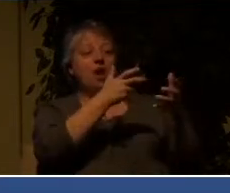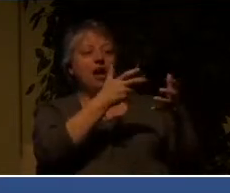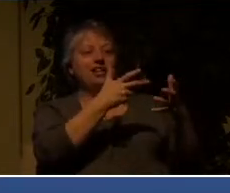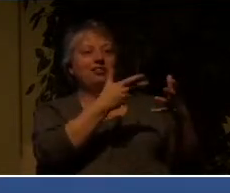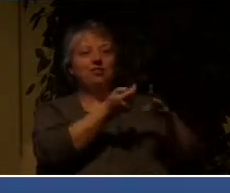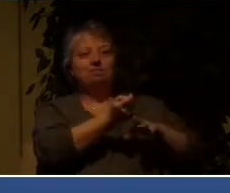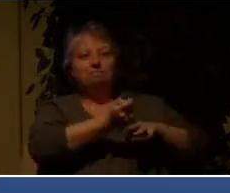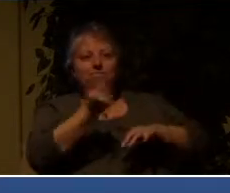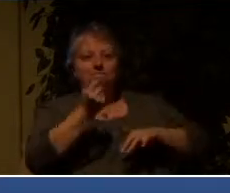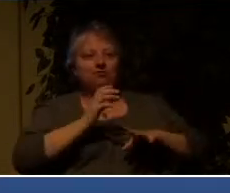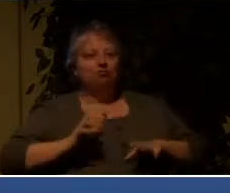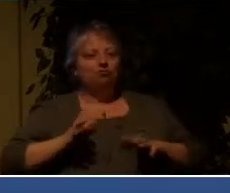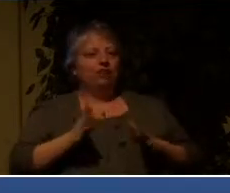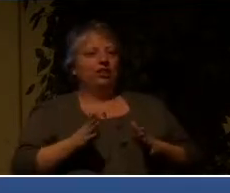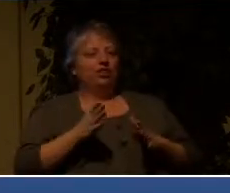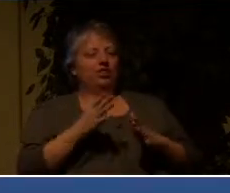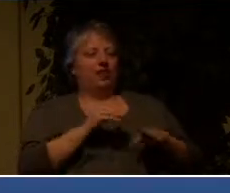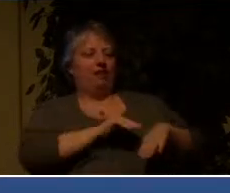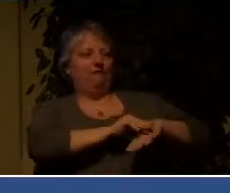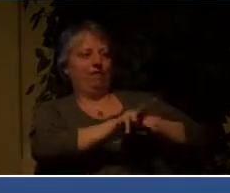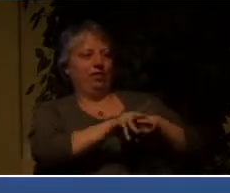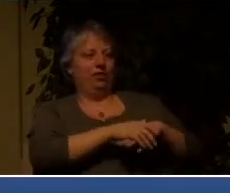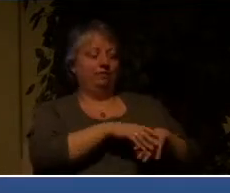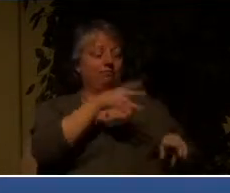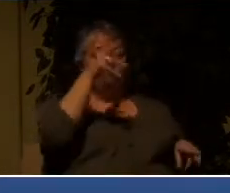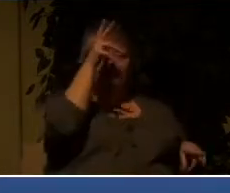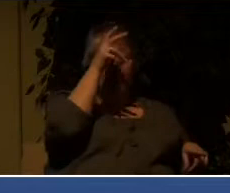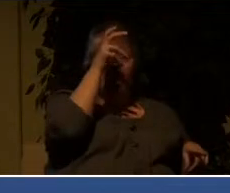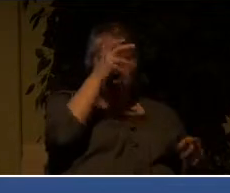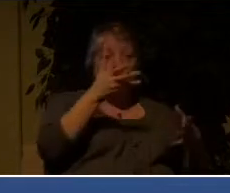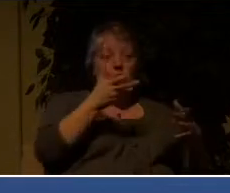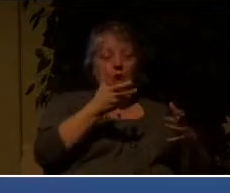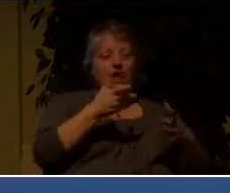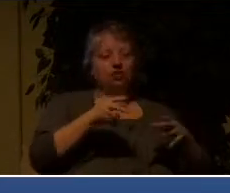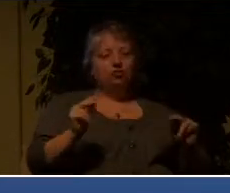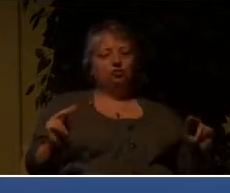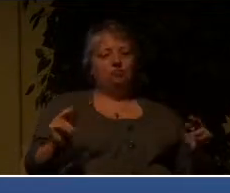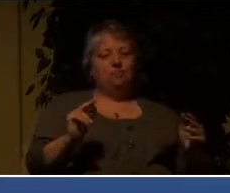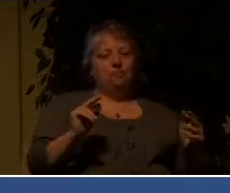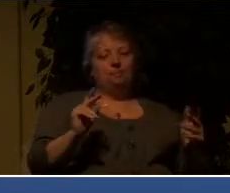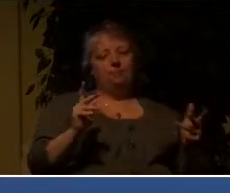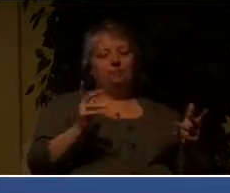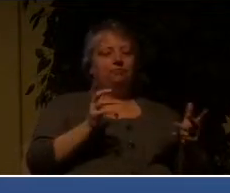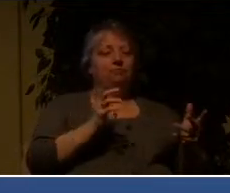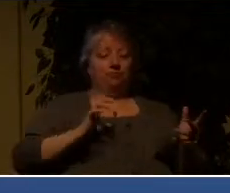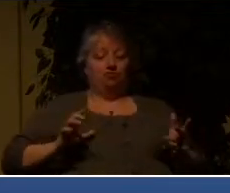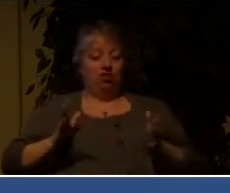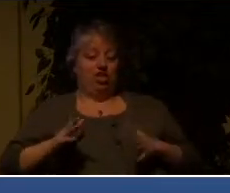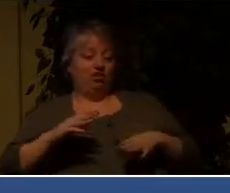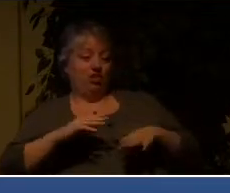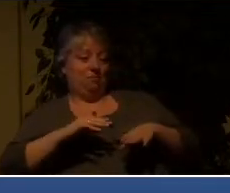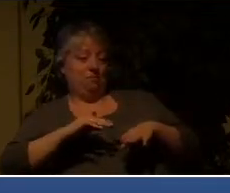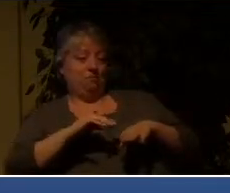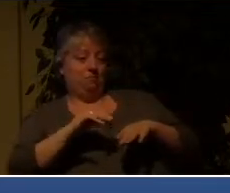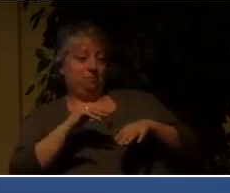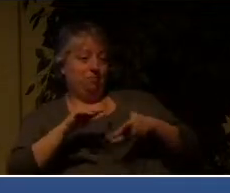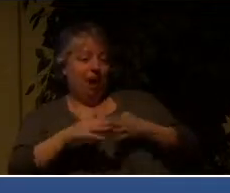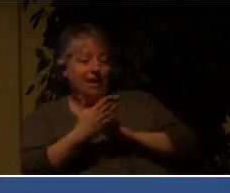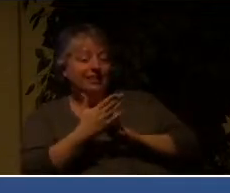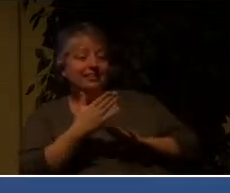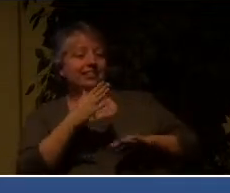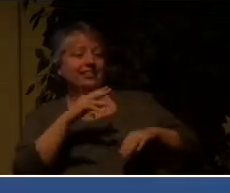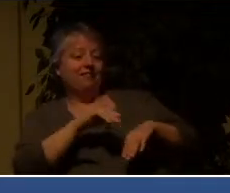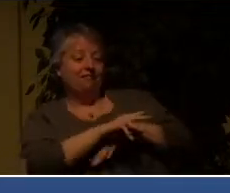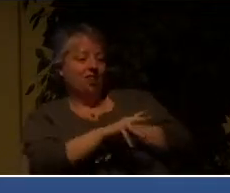diminish or neutralize a Christian presence and influence so that